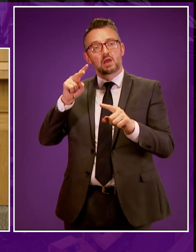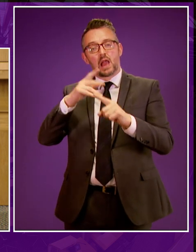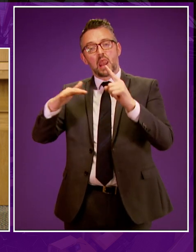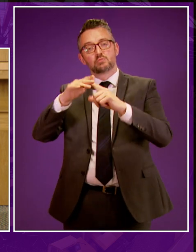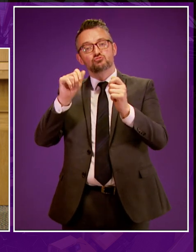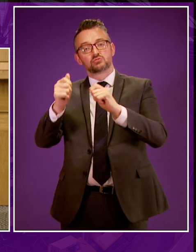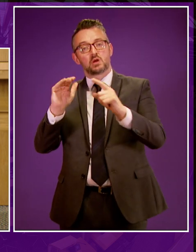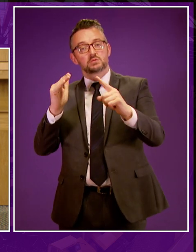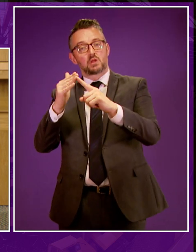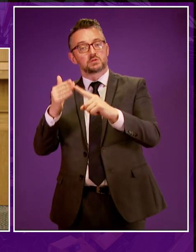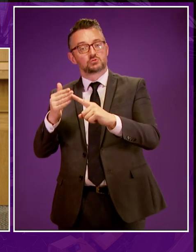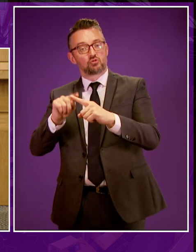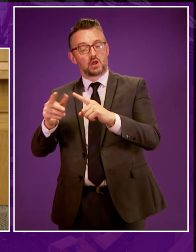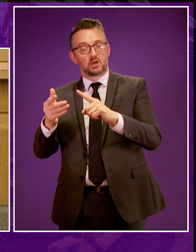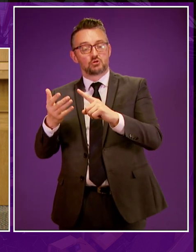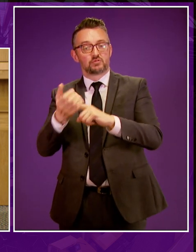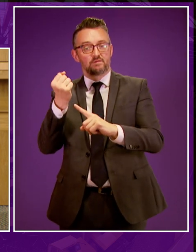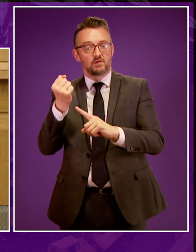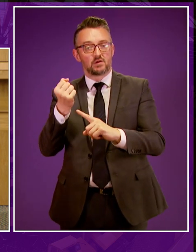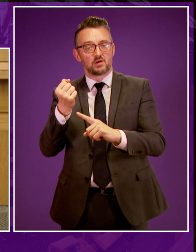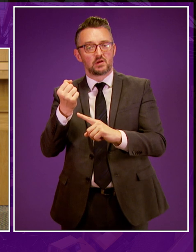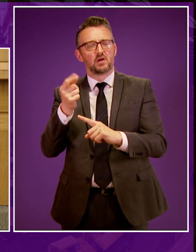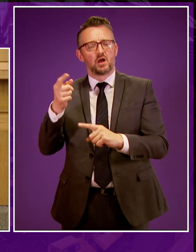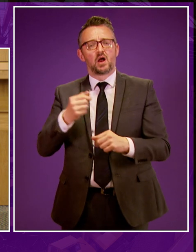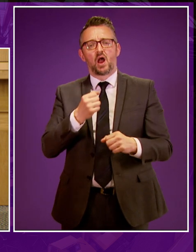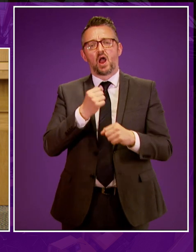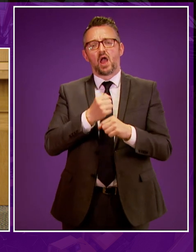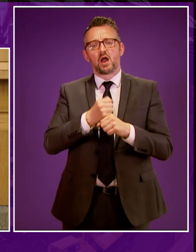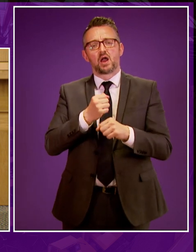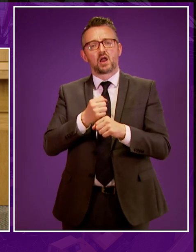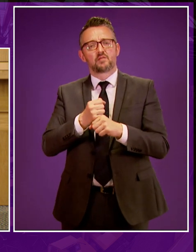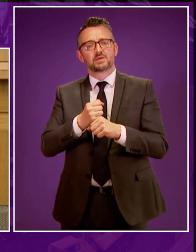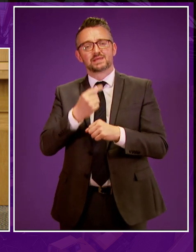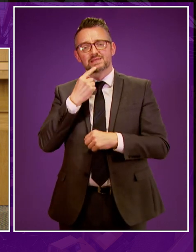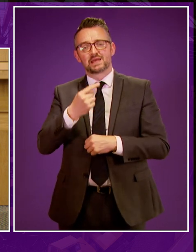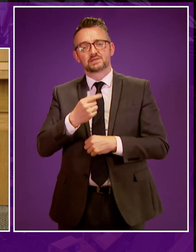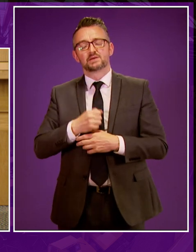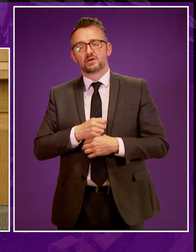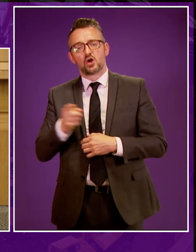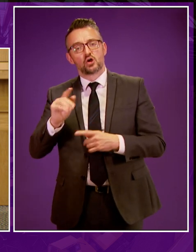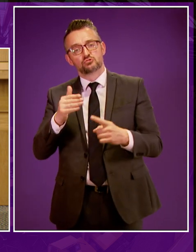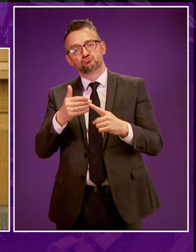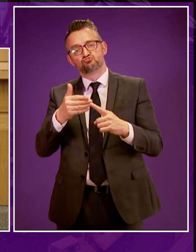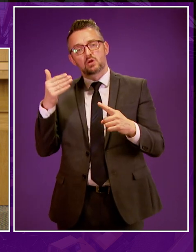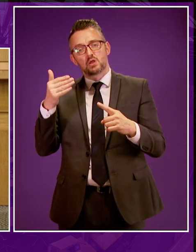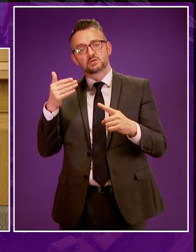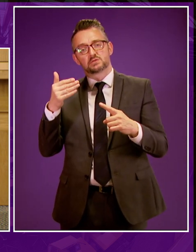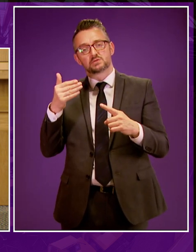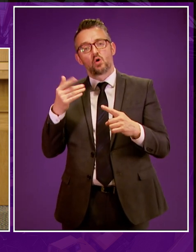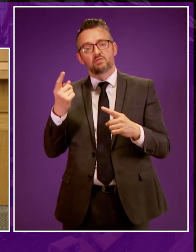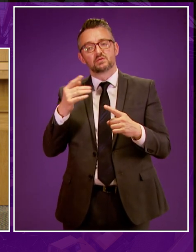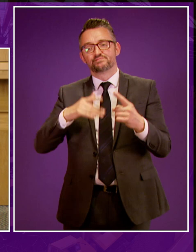targets and environmental impacts, it is passing strange that the government's planning policy still recognises the national benefit of